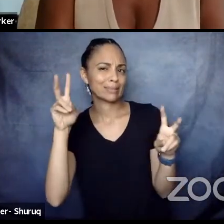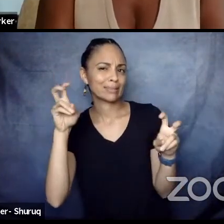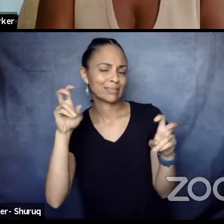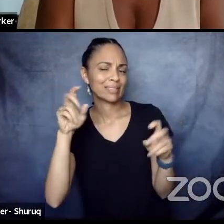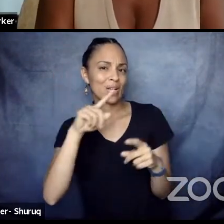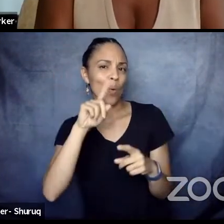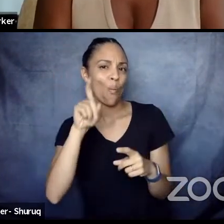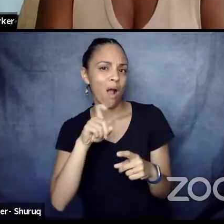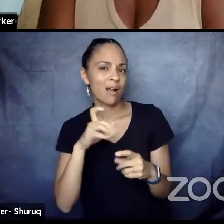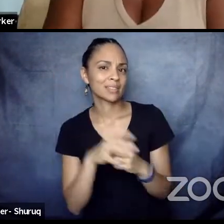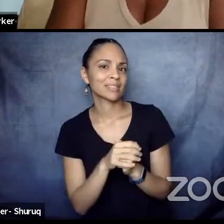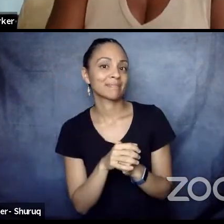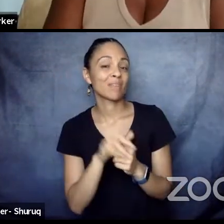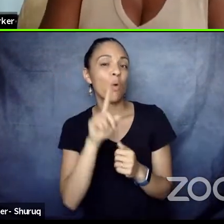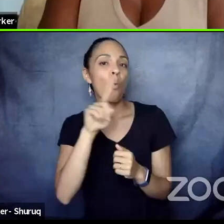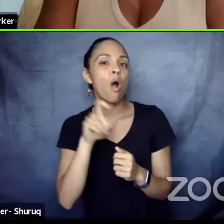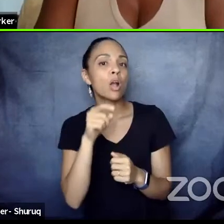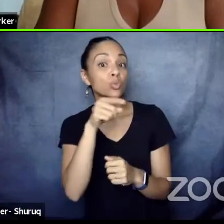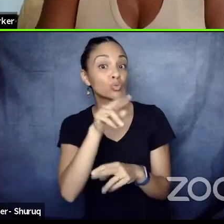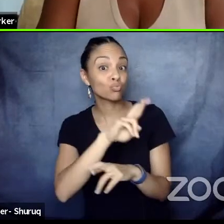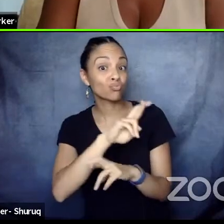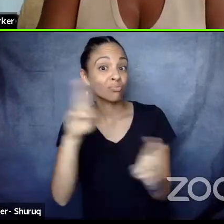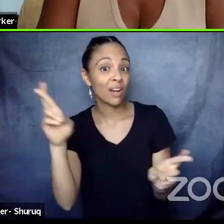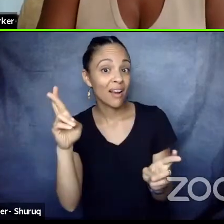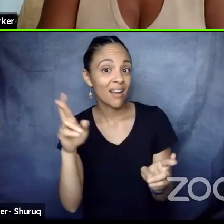ready? That's the question. What?